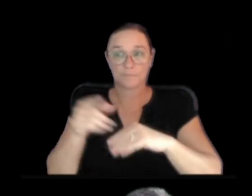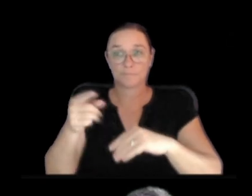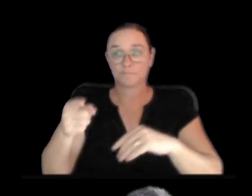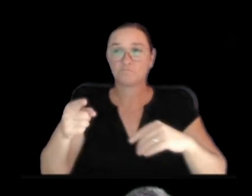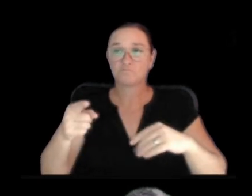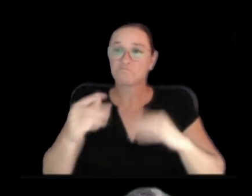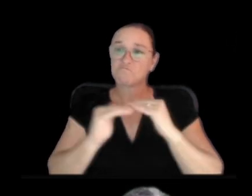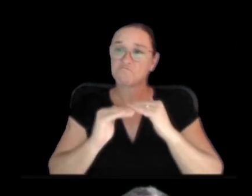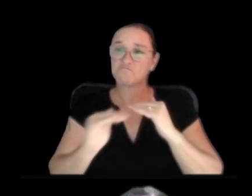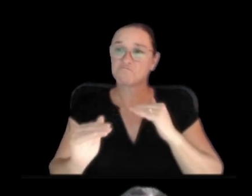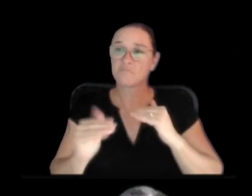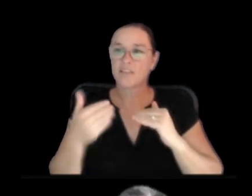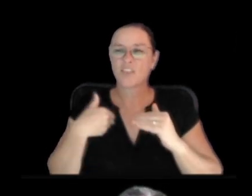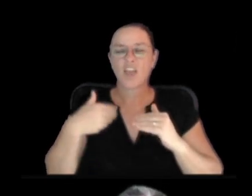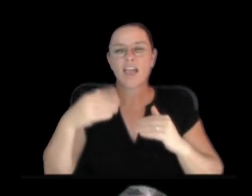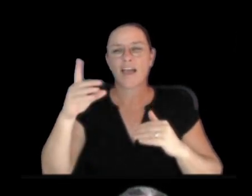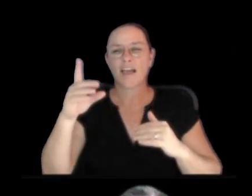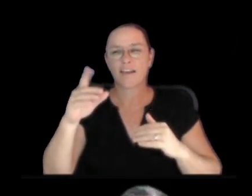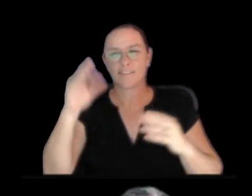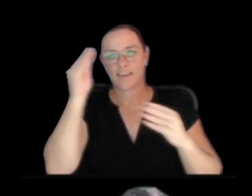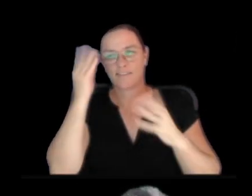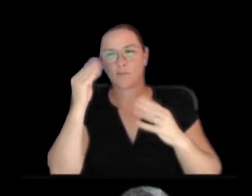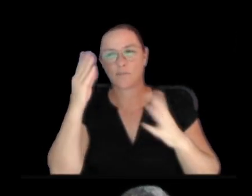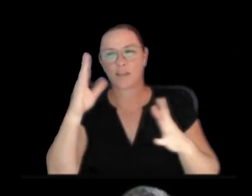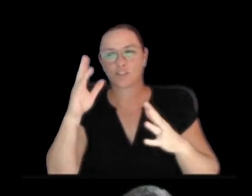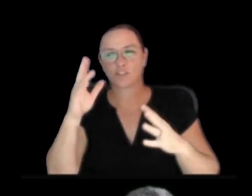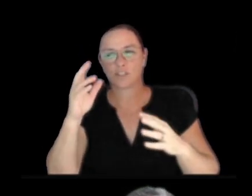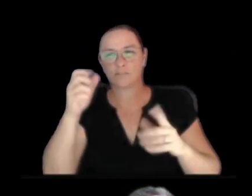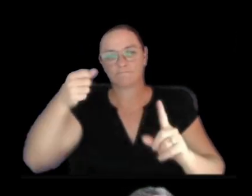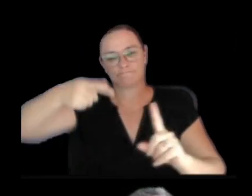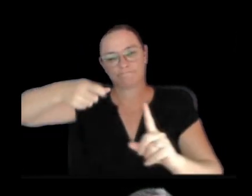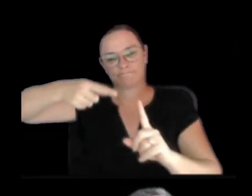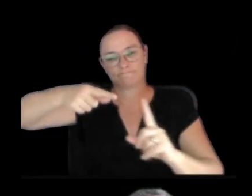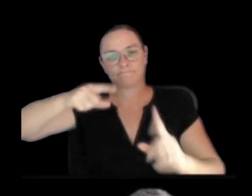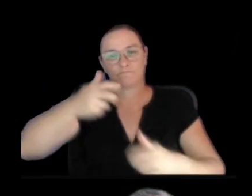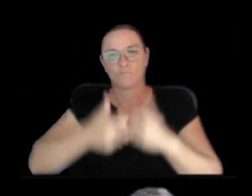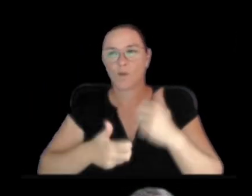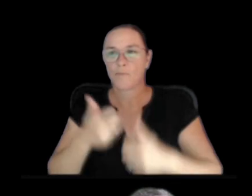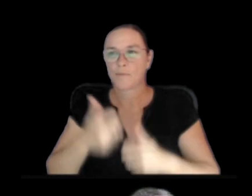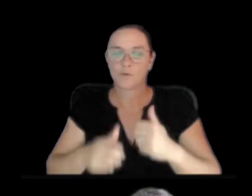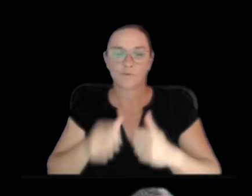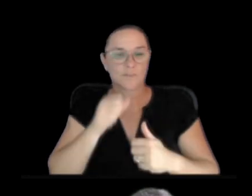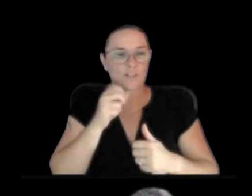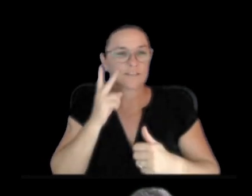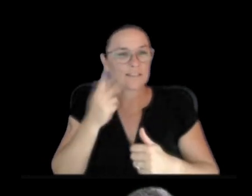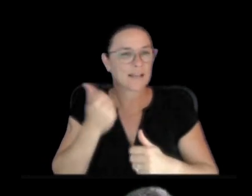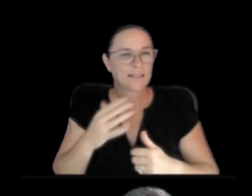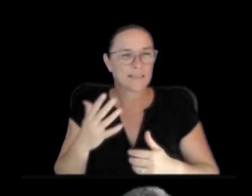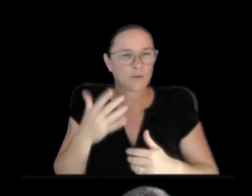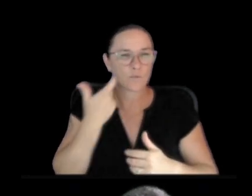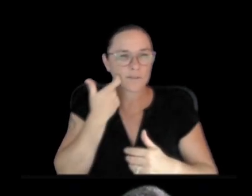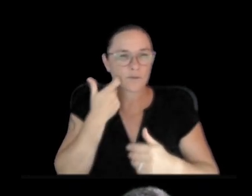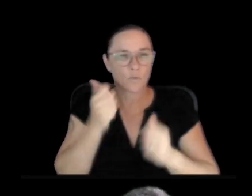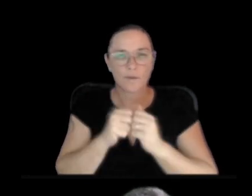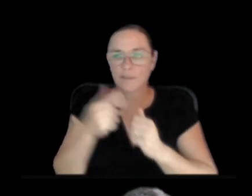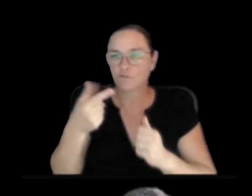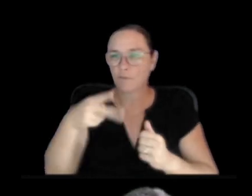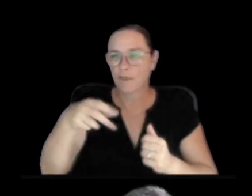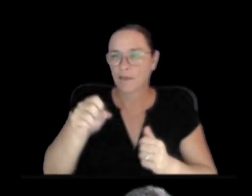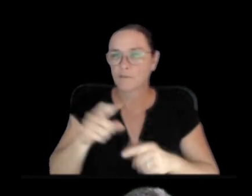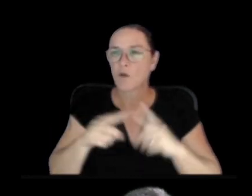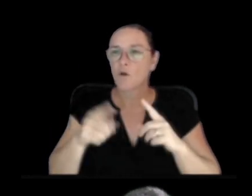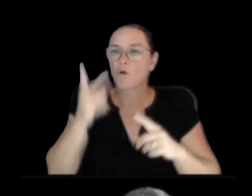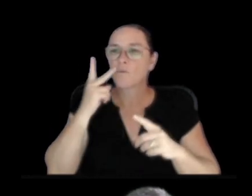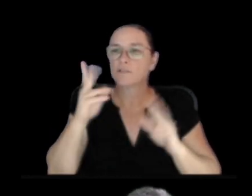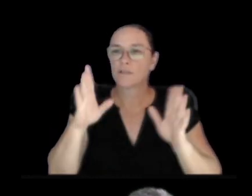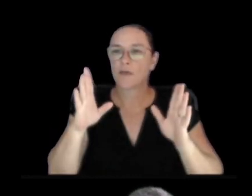some data transmission issues and updates on the website, so we haven't seen any immediate effect on a GPS. Although we do see a small little bump and a